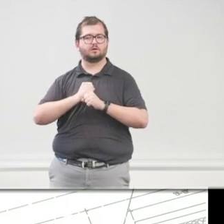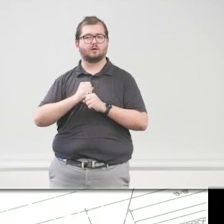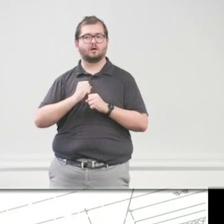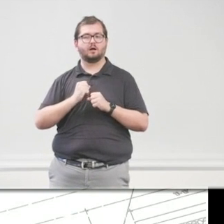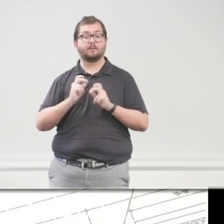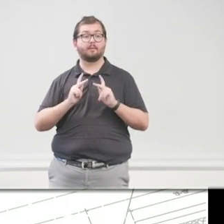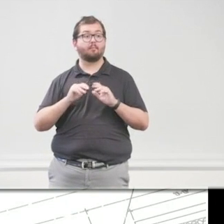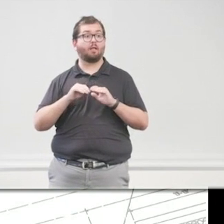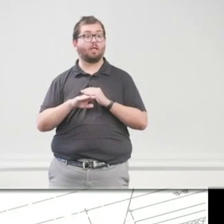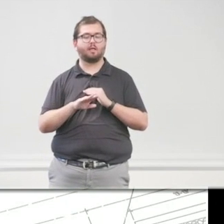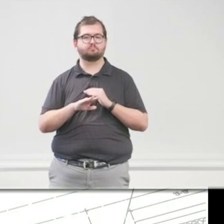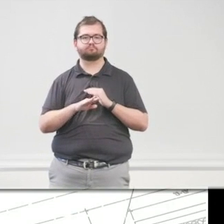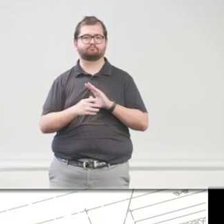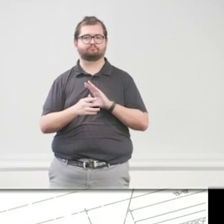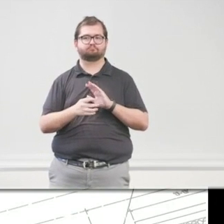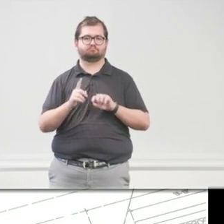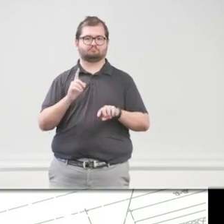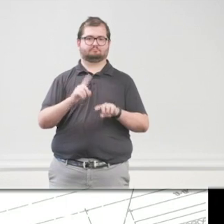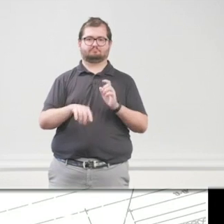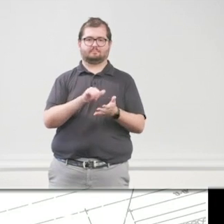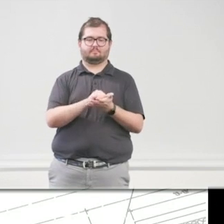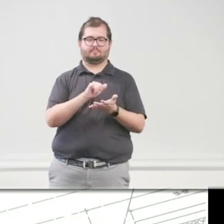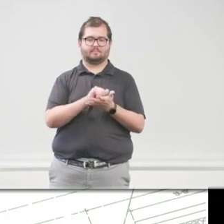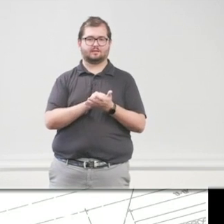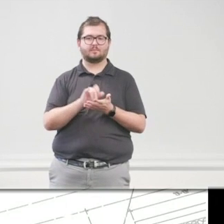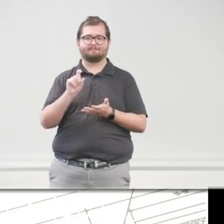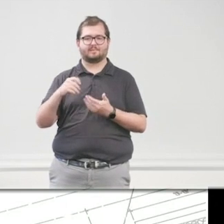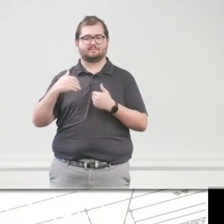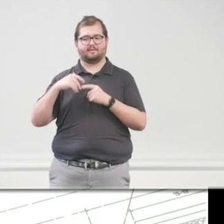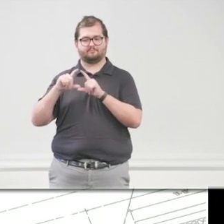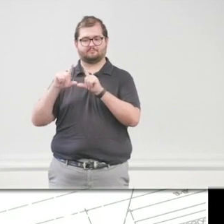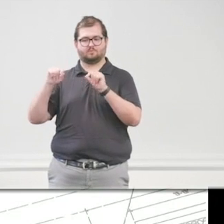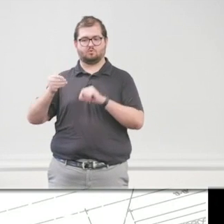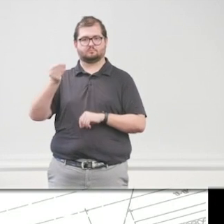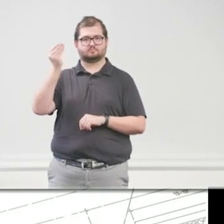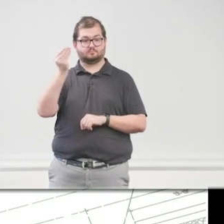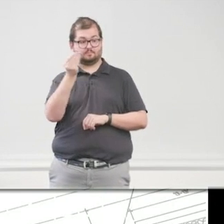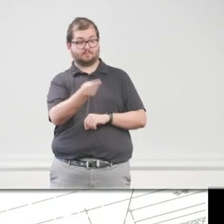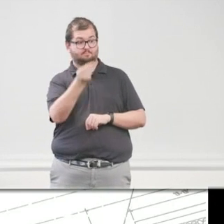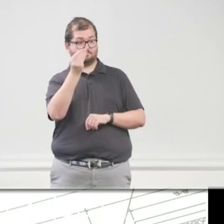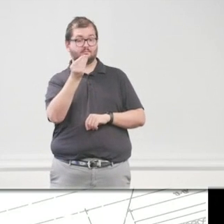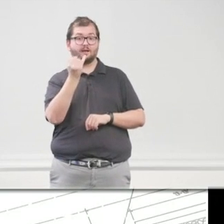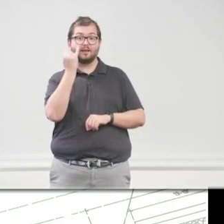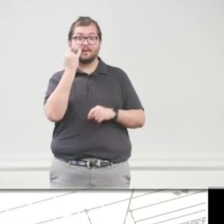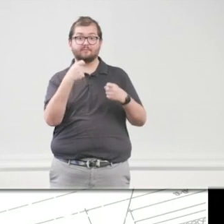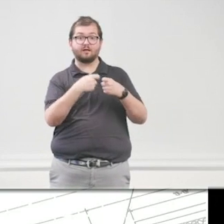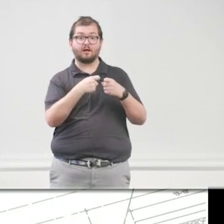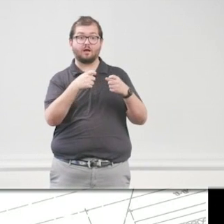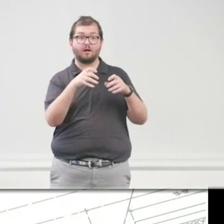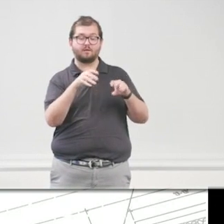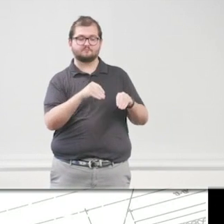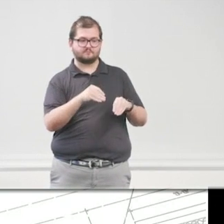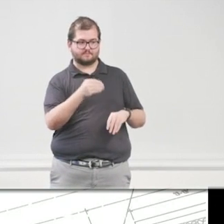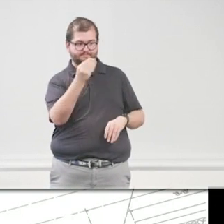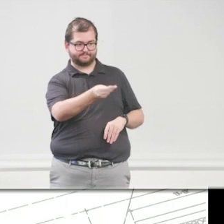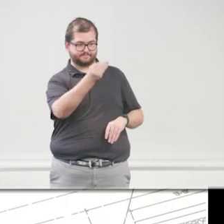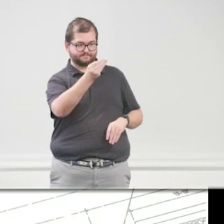into the building without having an electronic passkey. That electronic passkey doesn't work when the power goes out. So, all of